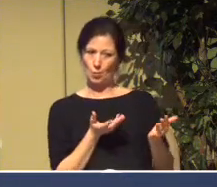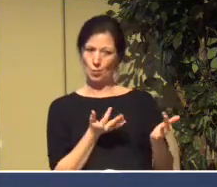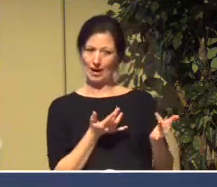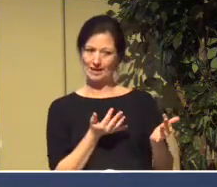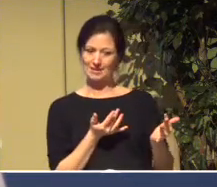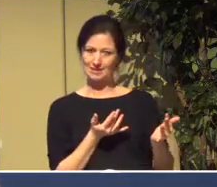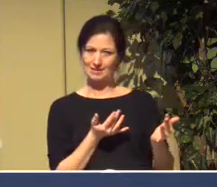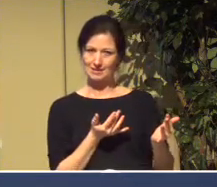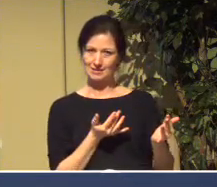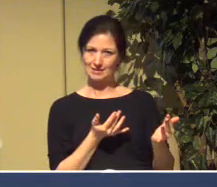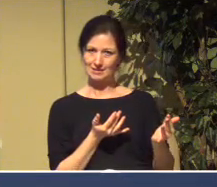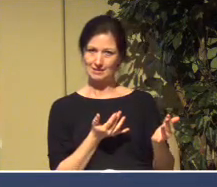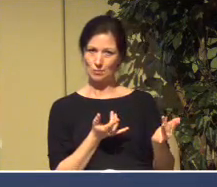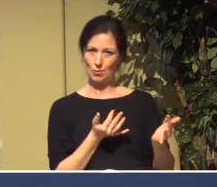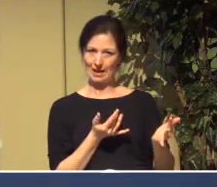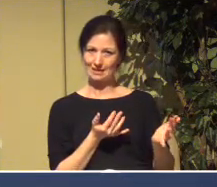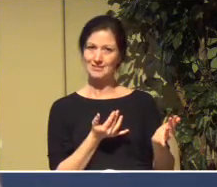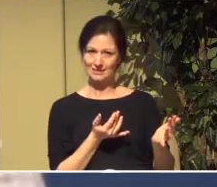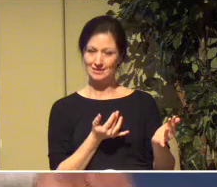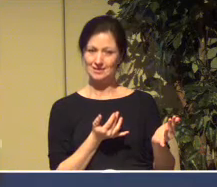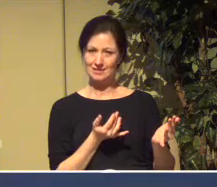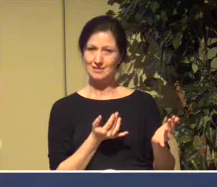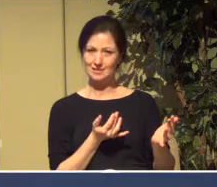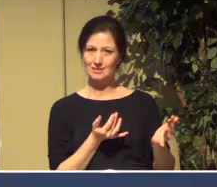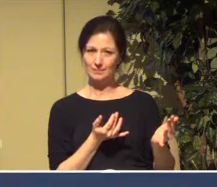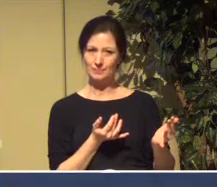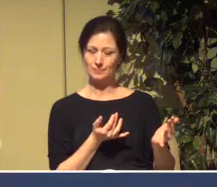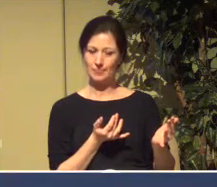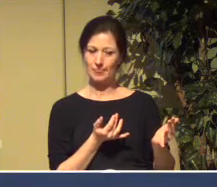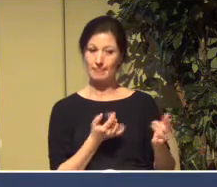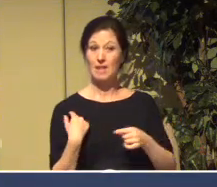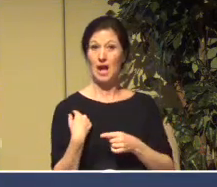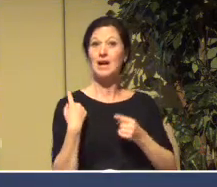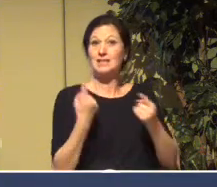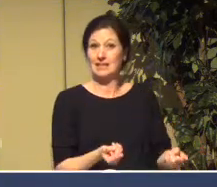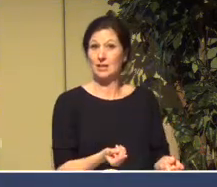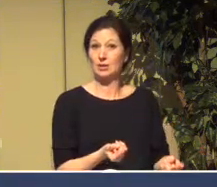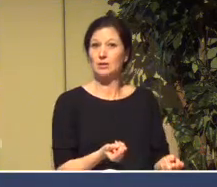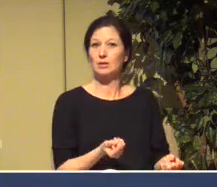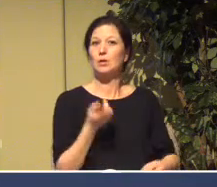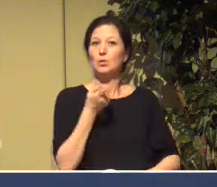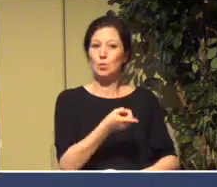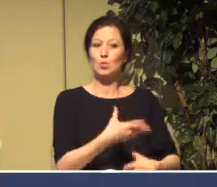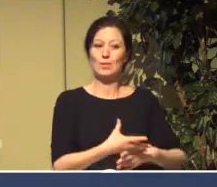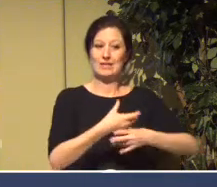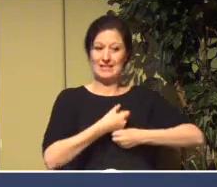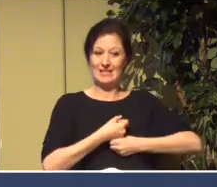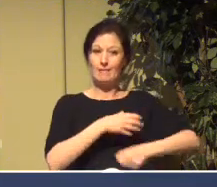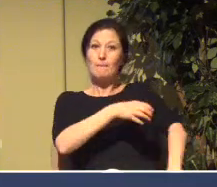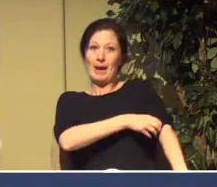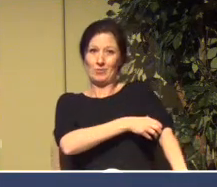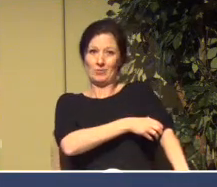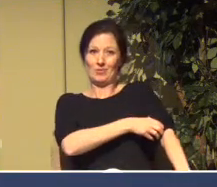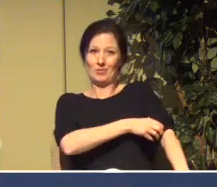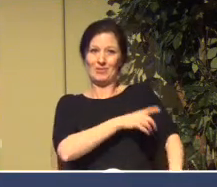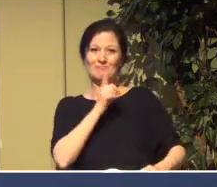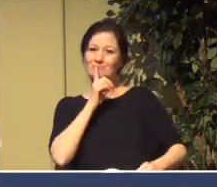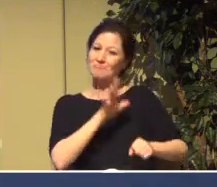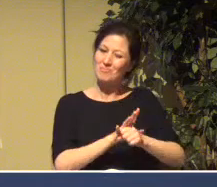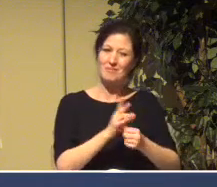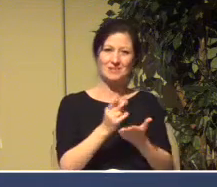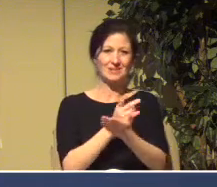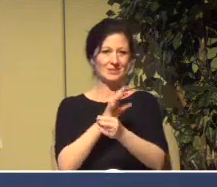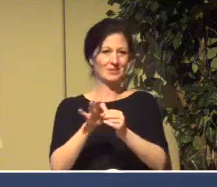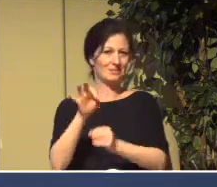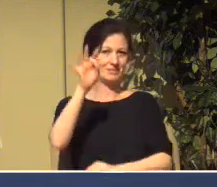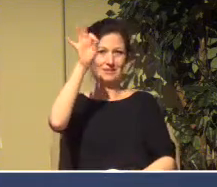wait in Jerusalem until you have received power from on high, until you have received the promised Holy Spirit.